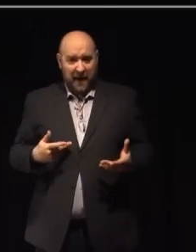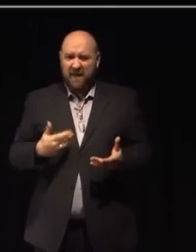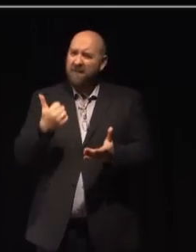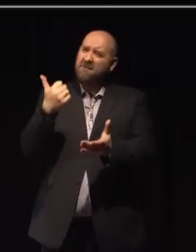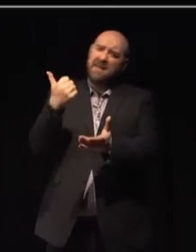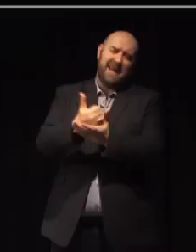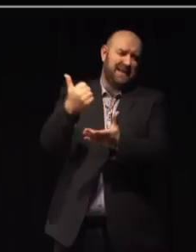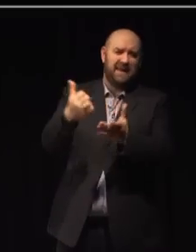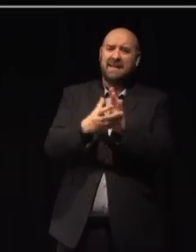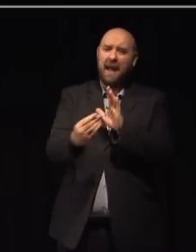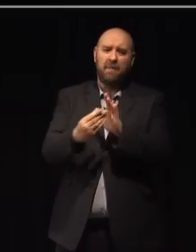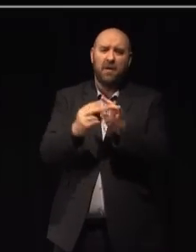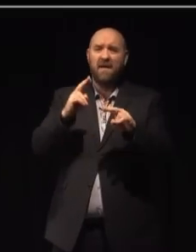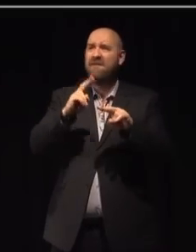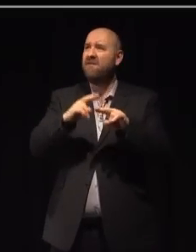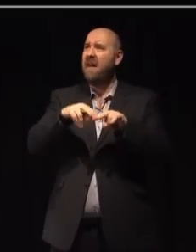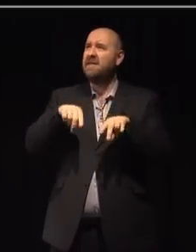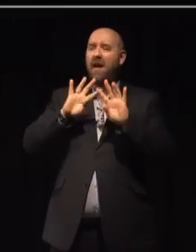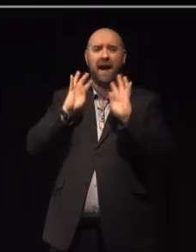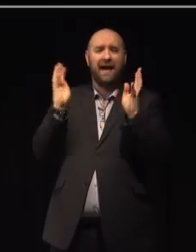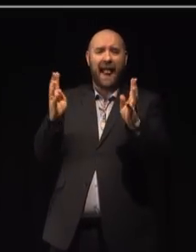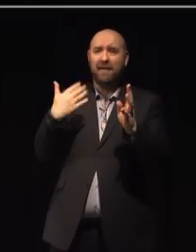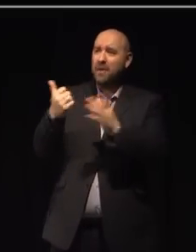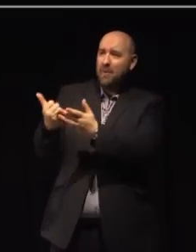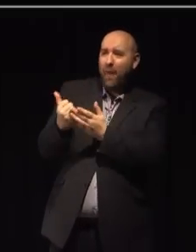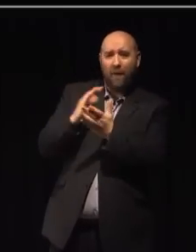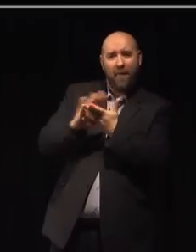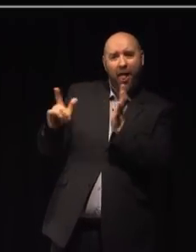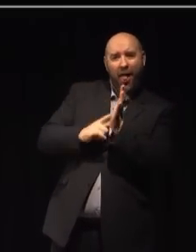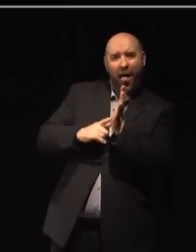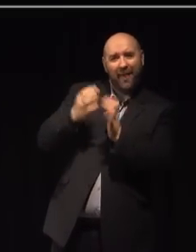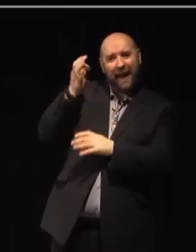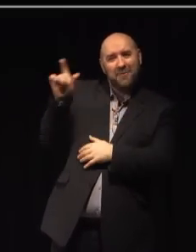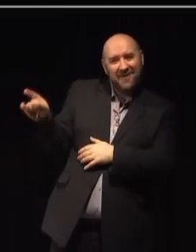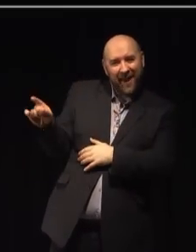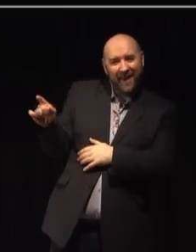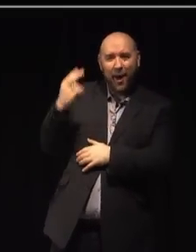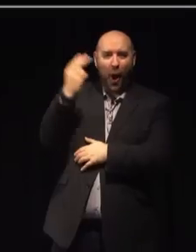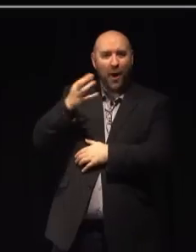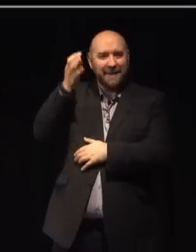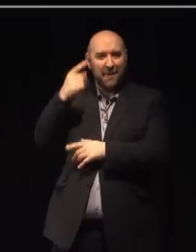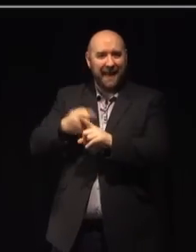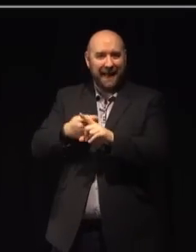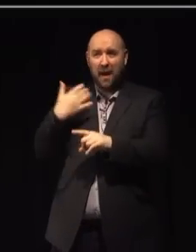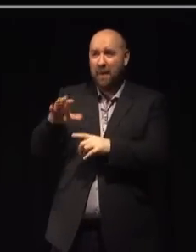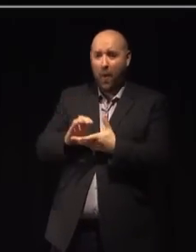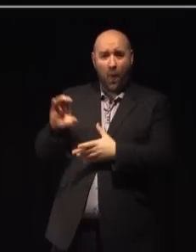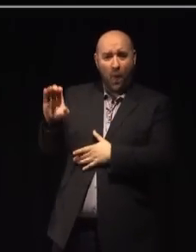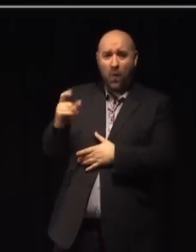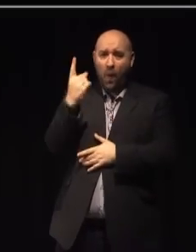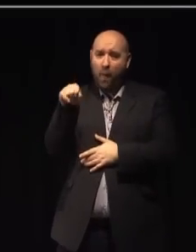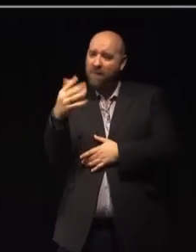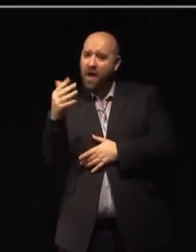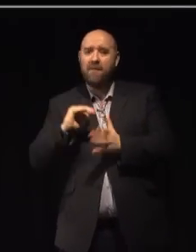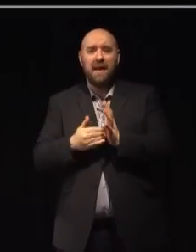that, because the Ferenz Gallery, which has been supported by Hull City Council and by Arts Council England, has been awarded £1.5 million by